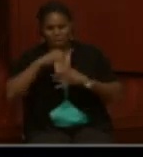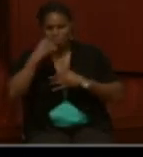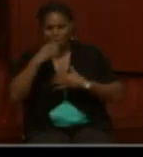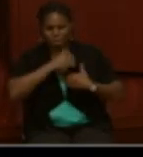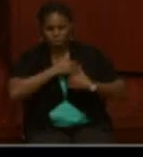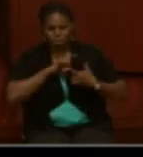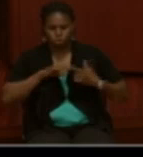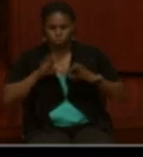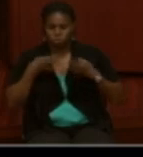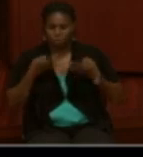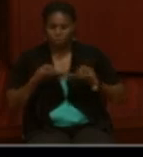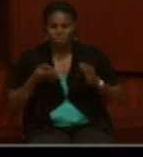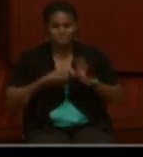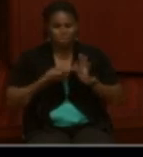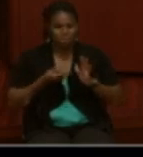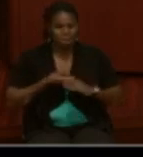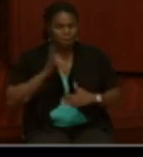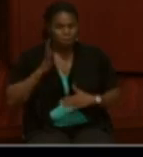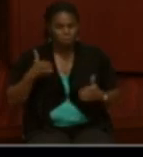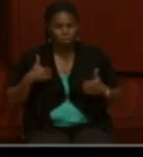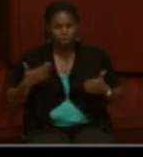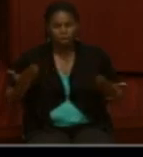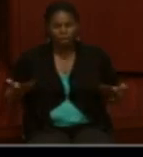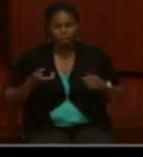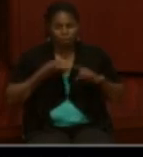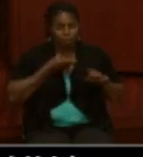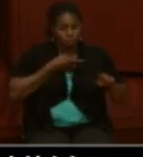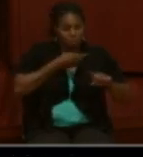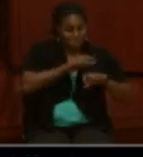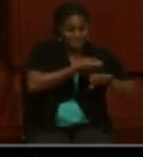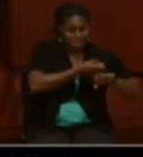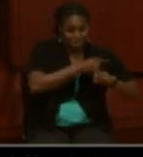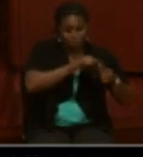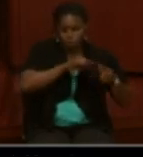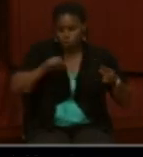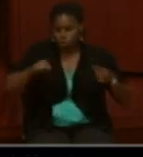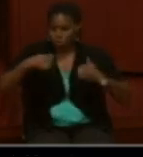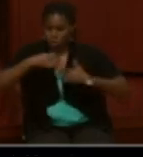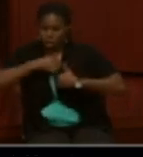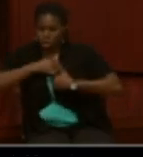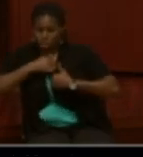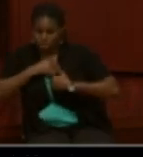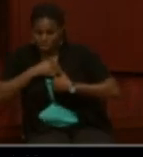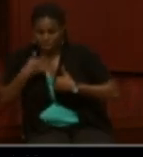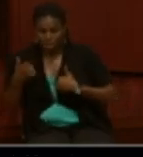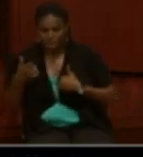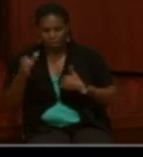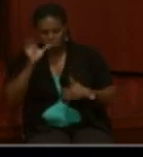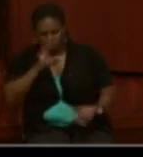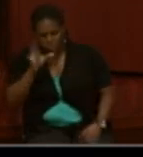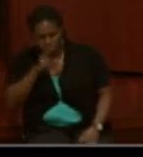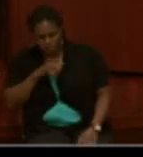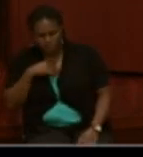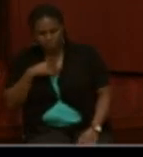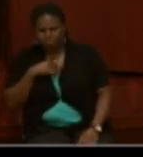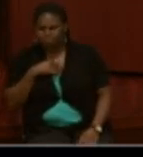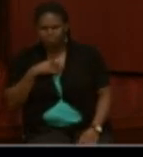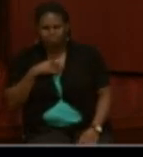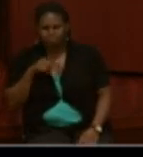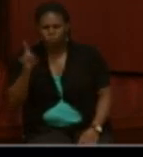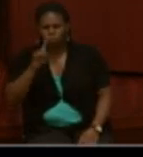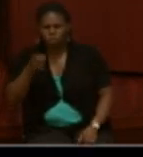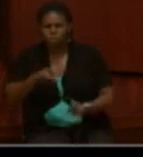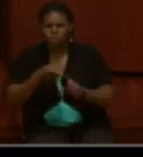families. Sometimes you'll have someone who is going from slavery into the Army and they're looking for a connection to where is that person